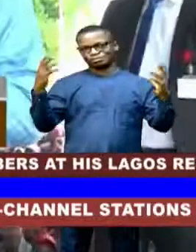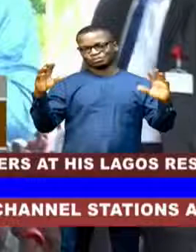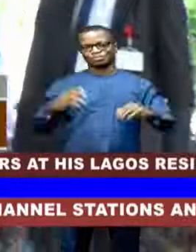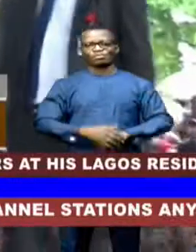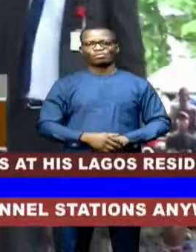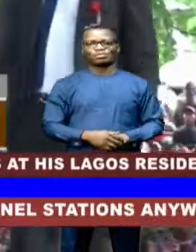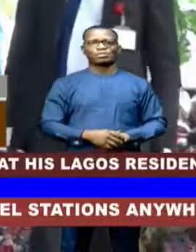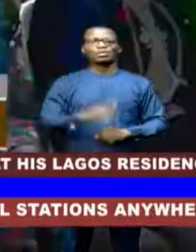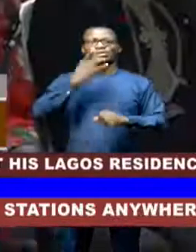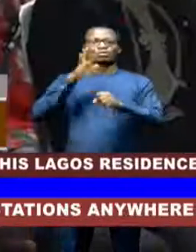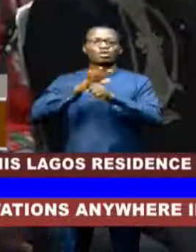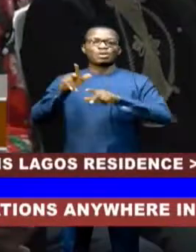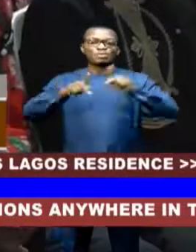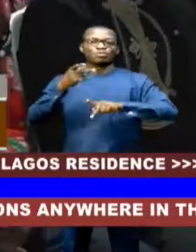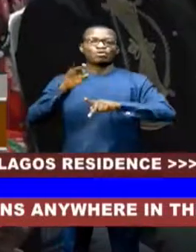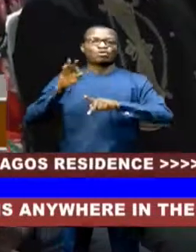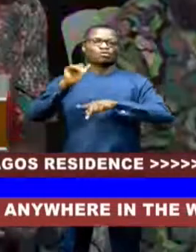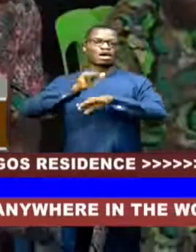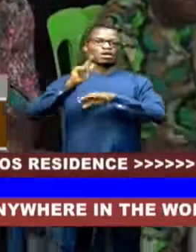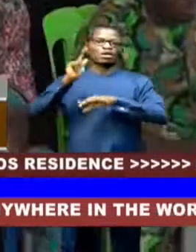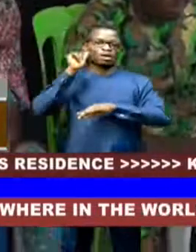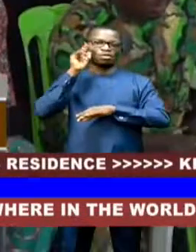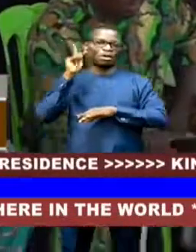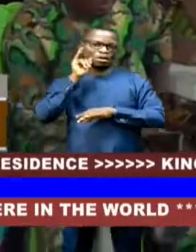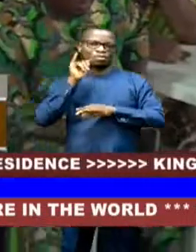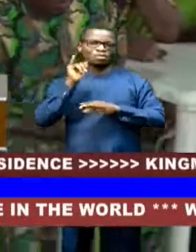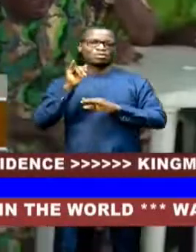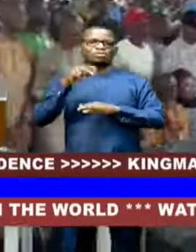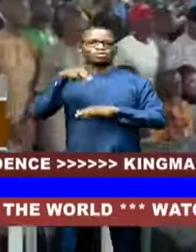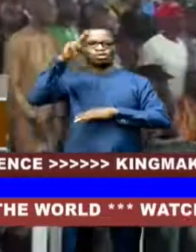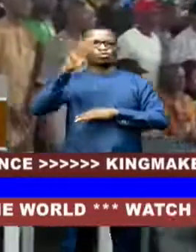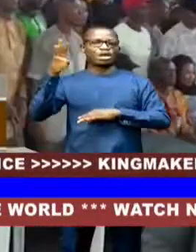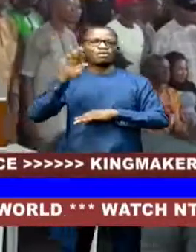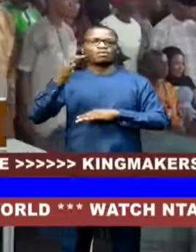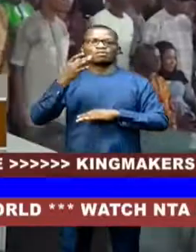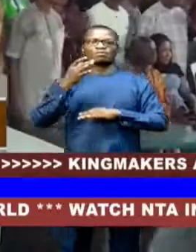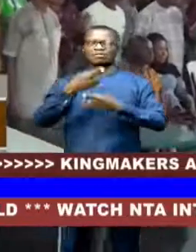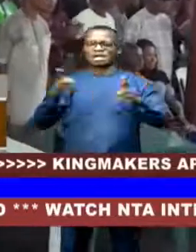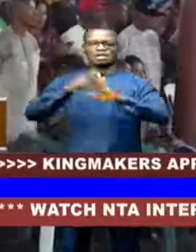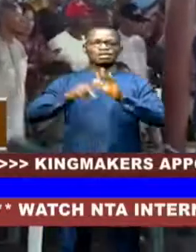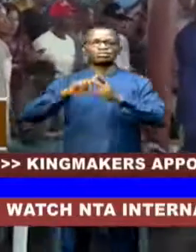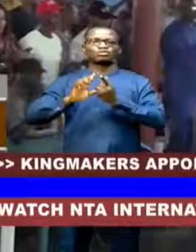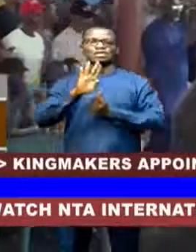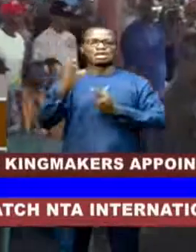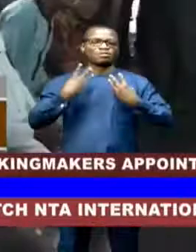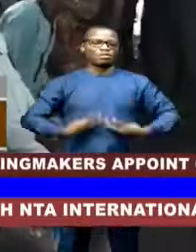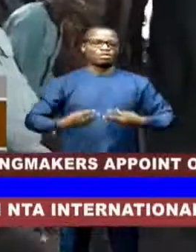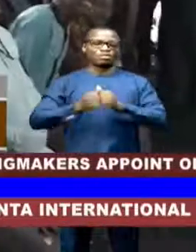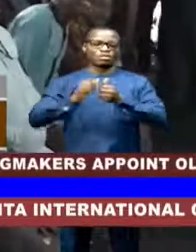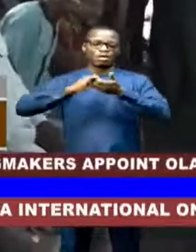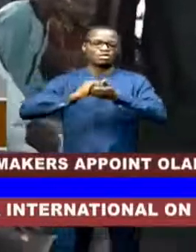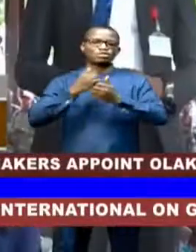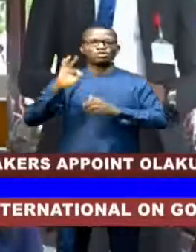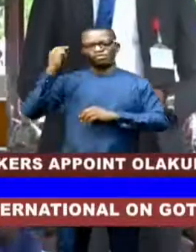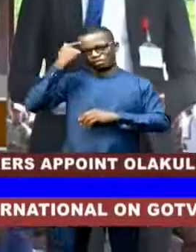He assured the people of Akwaibom Northwest Senatorial District of his commitments to their welfare with the collaboration of